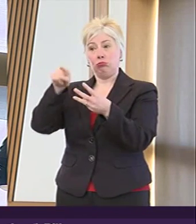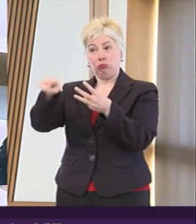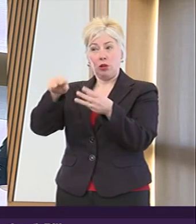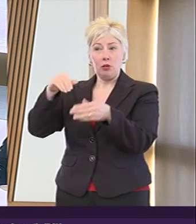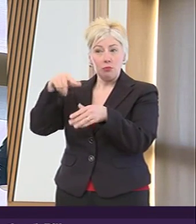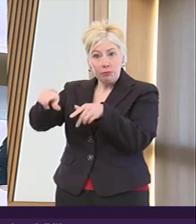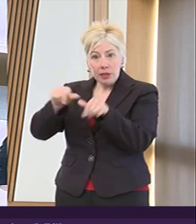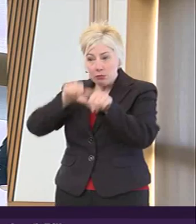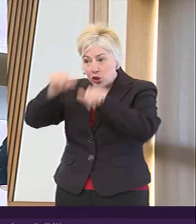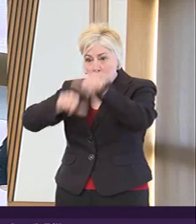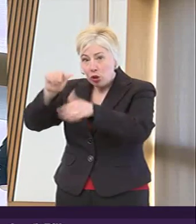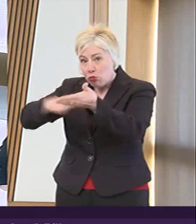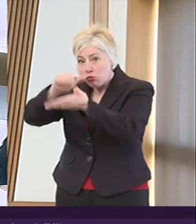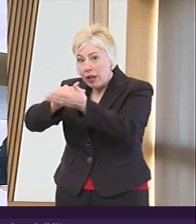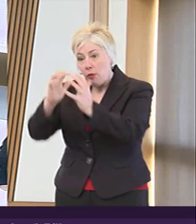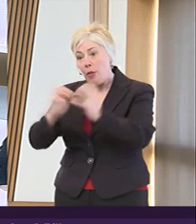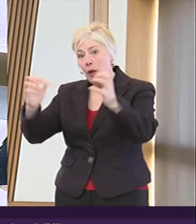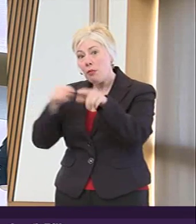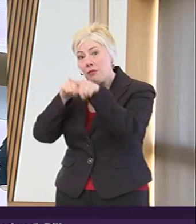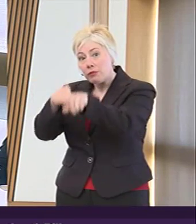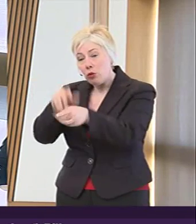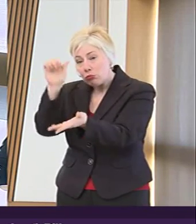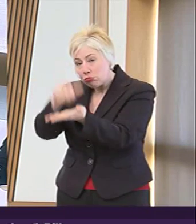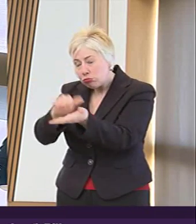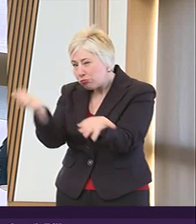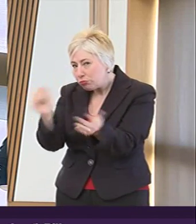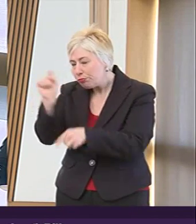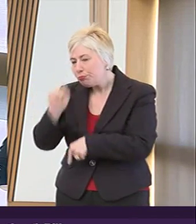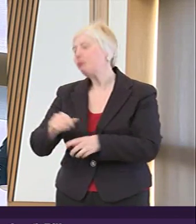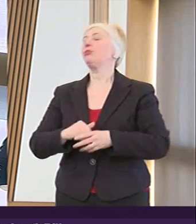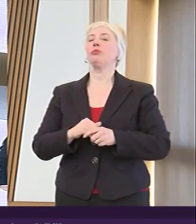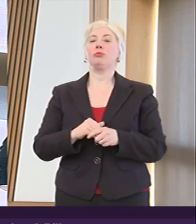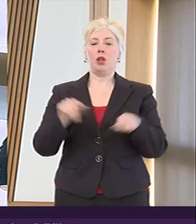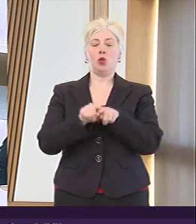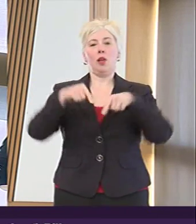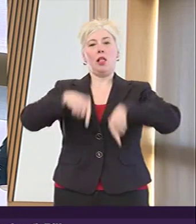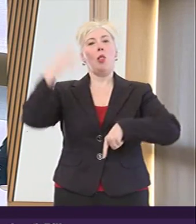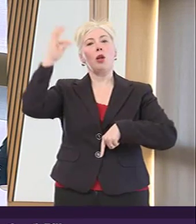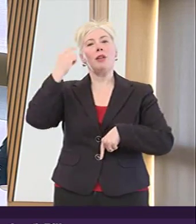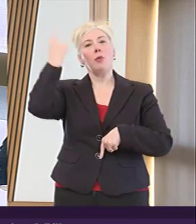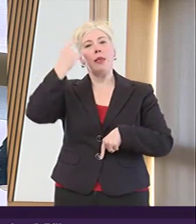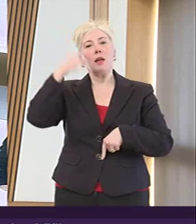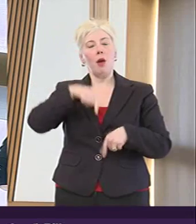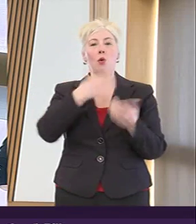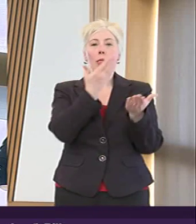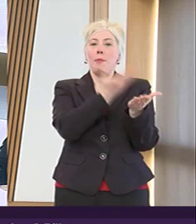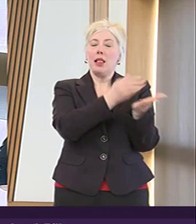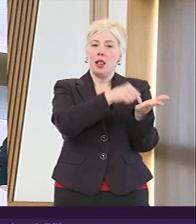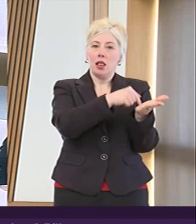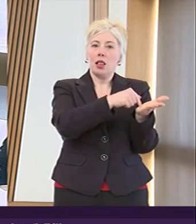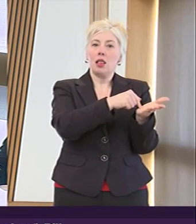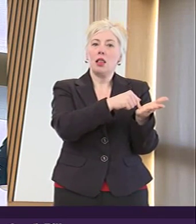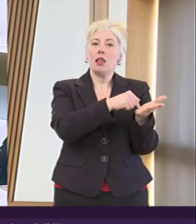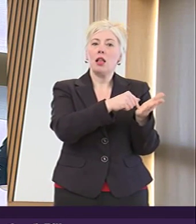the committee also considers provisions in the bill which give power to do something